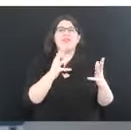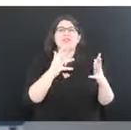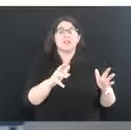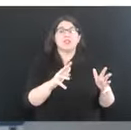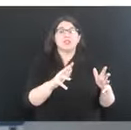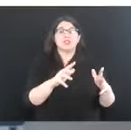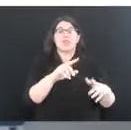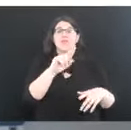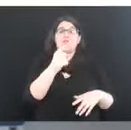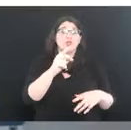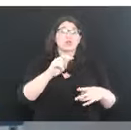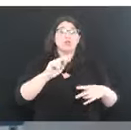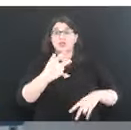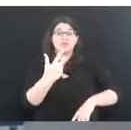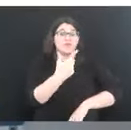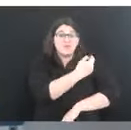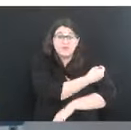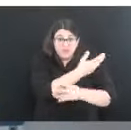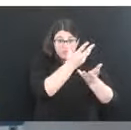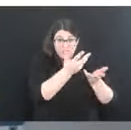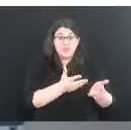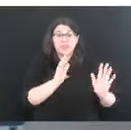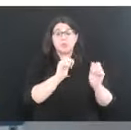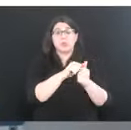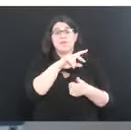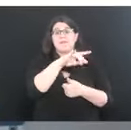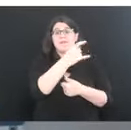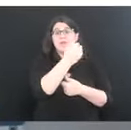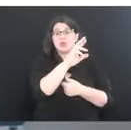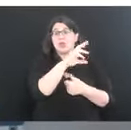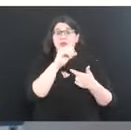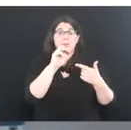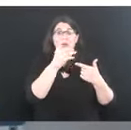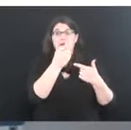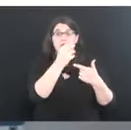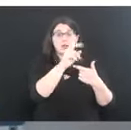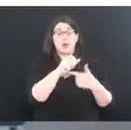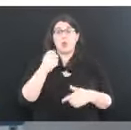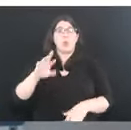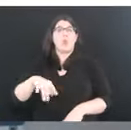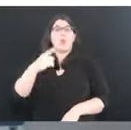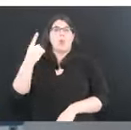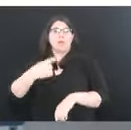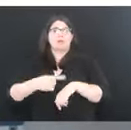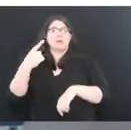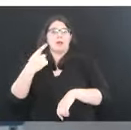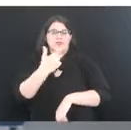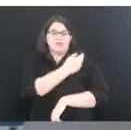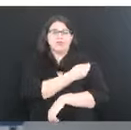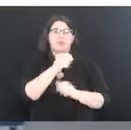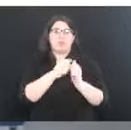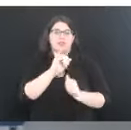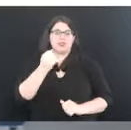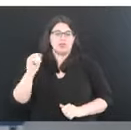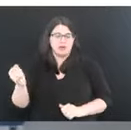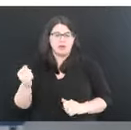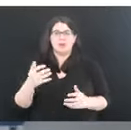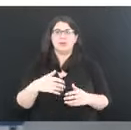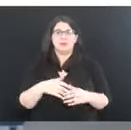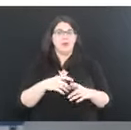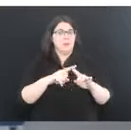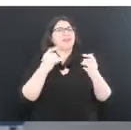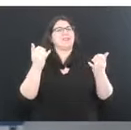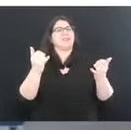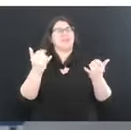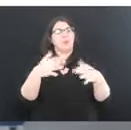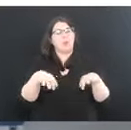vaccinations with Pfizer and Moderna or their single vaccination with Johnson and Johnson and now need to get a